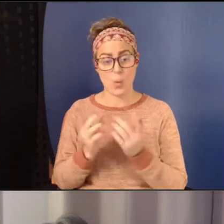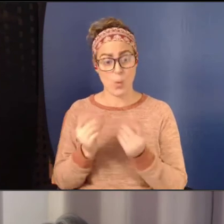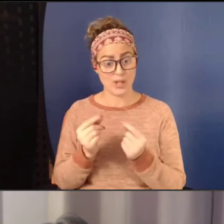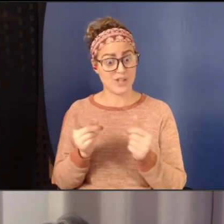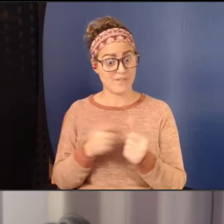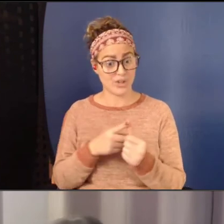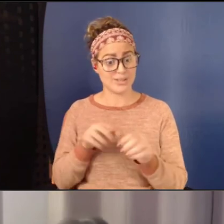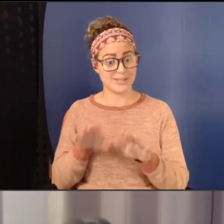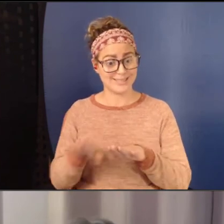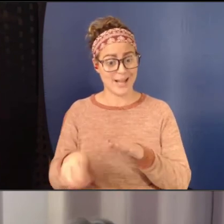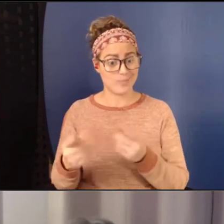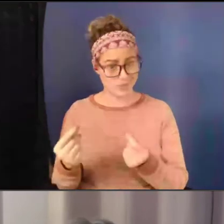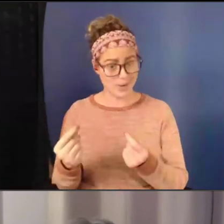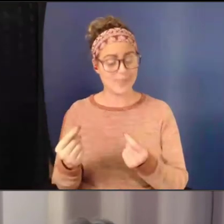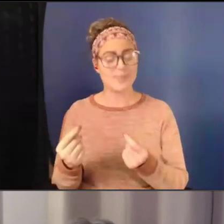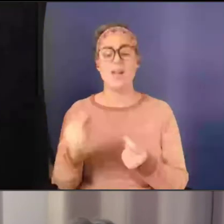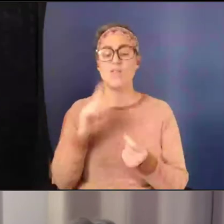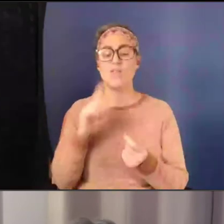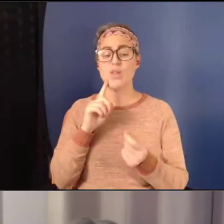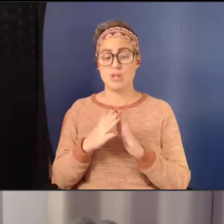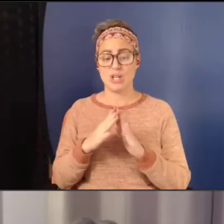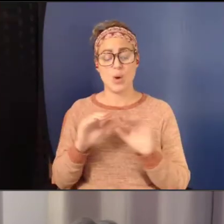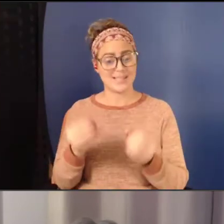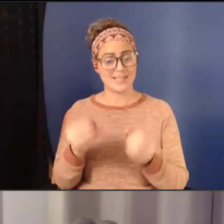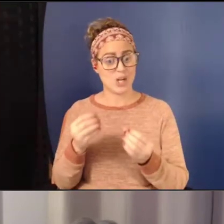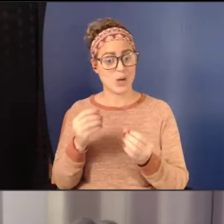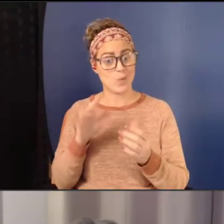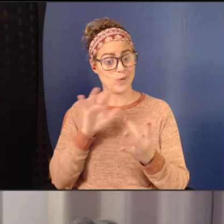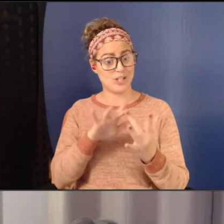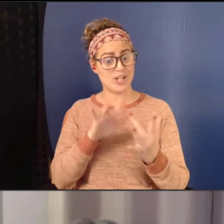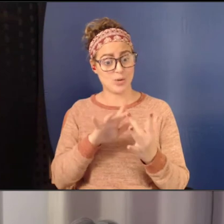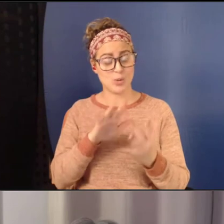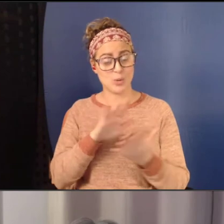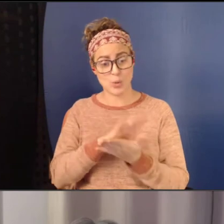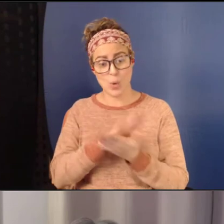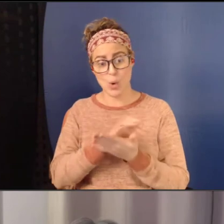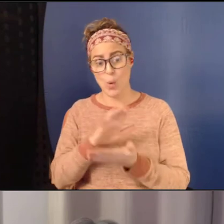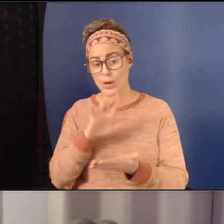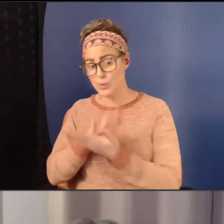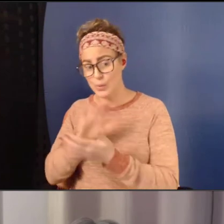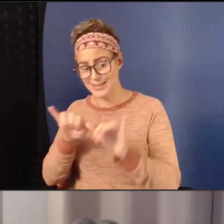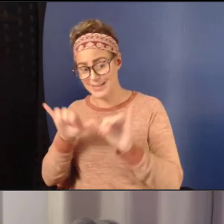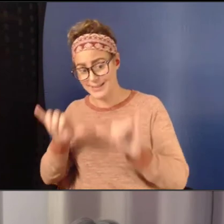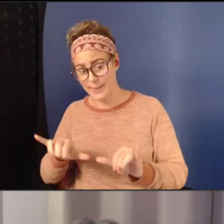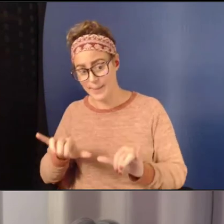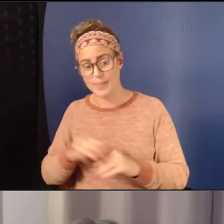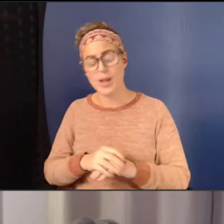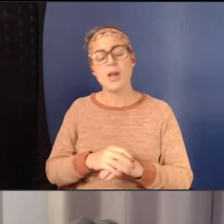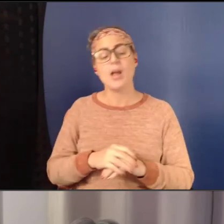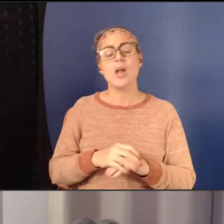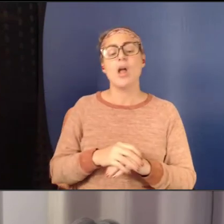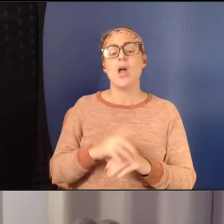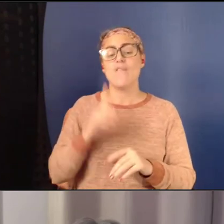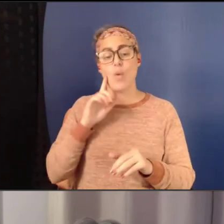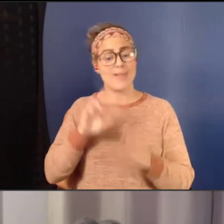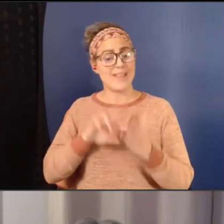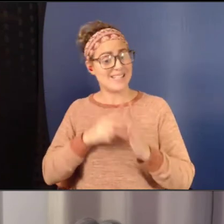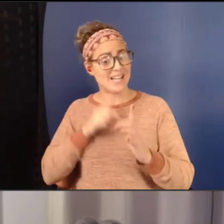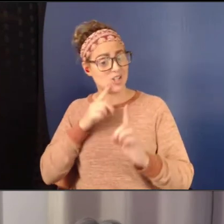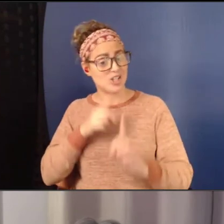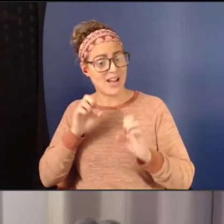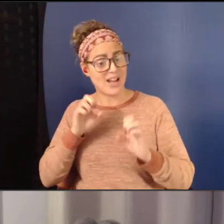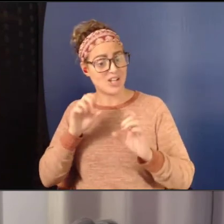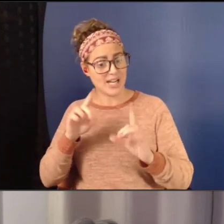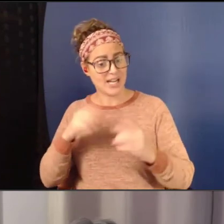community organization reaching out to a school or school system with the intention of educating the youth on sexual assault and